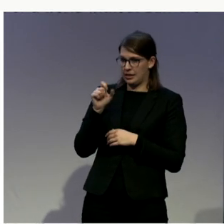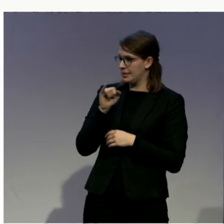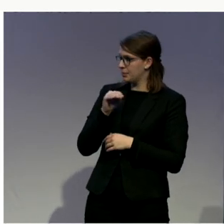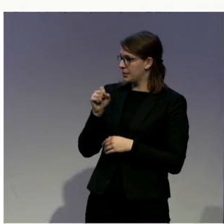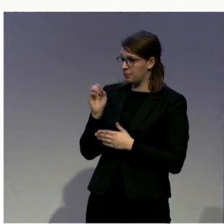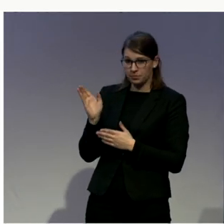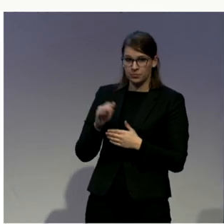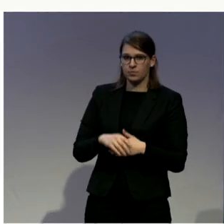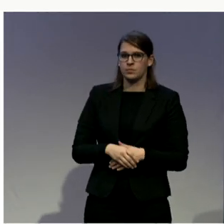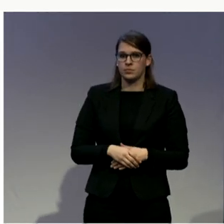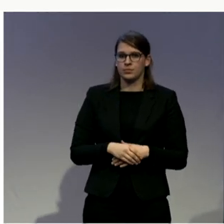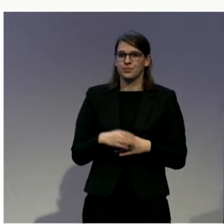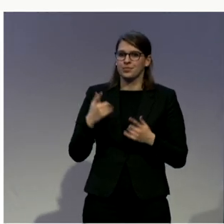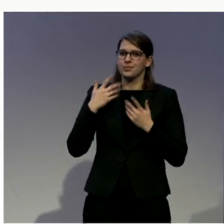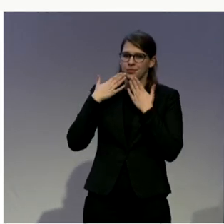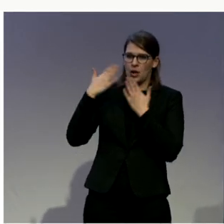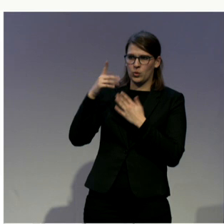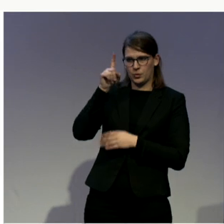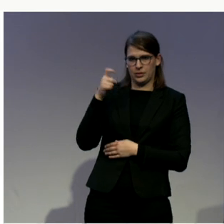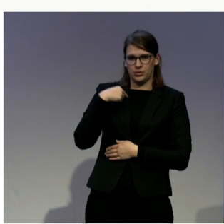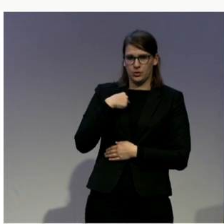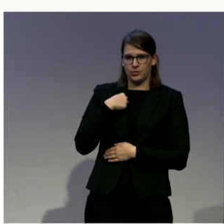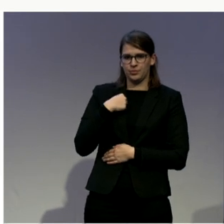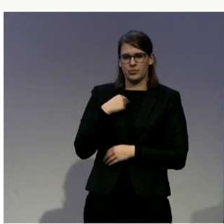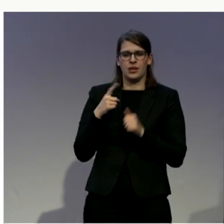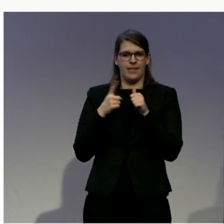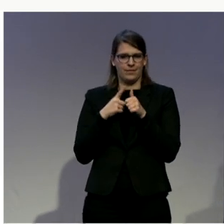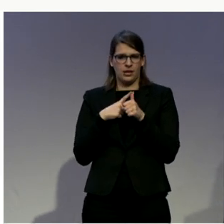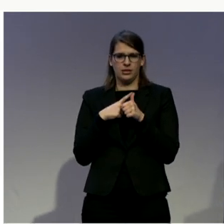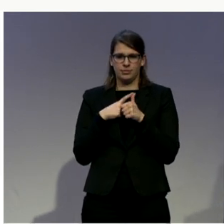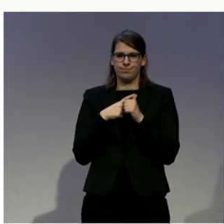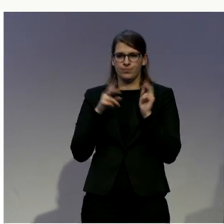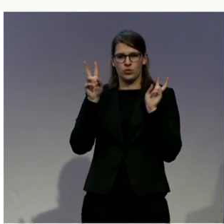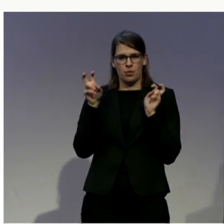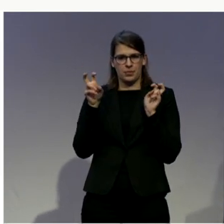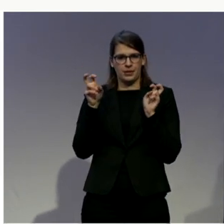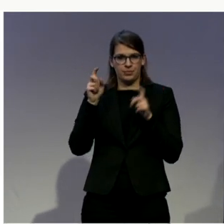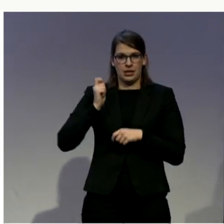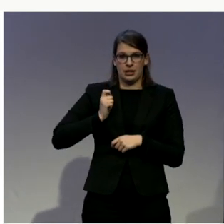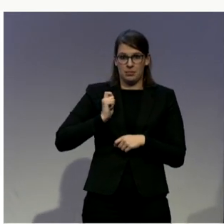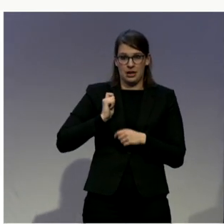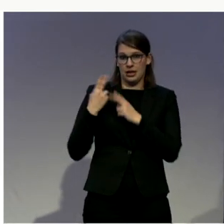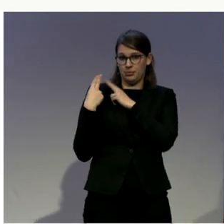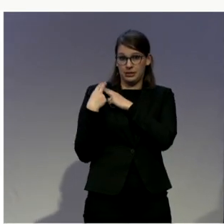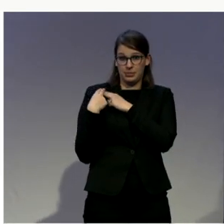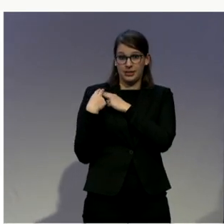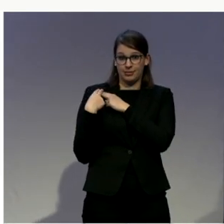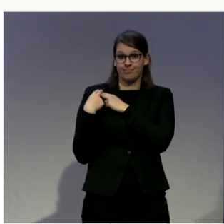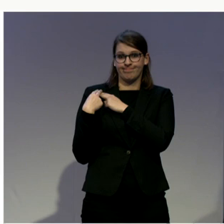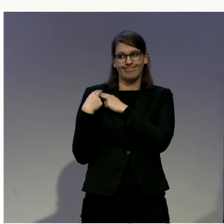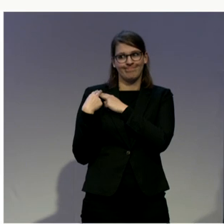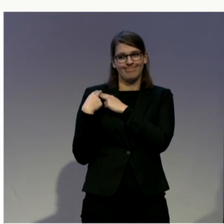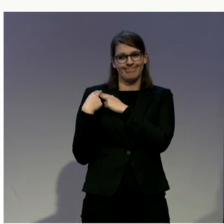Thank you so much for your question. So, the first part was raising this issue of criminal responsibility and you sort of opined that